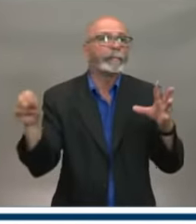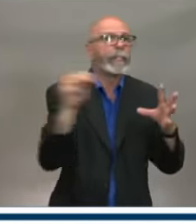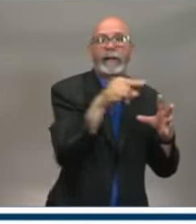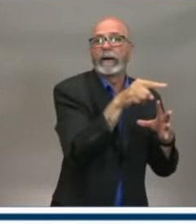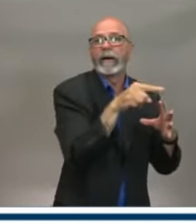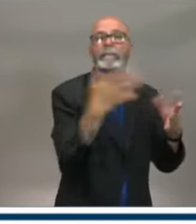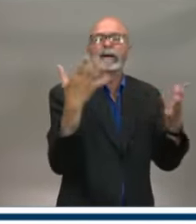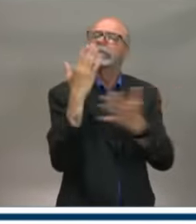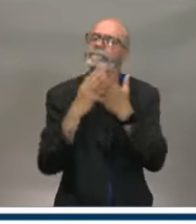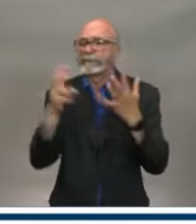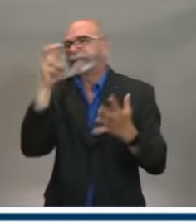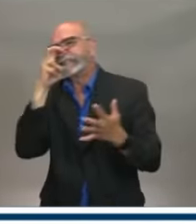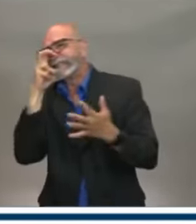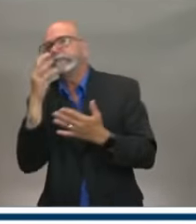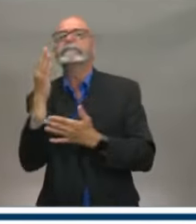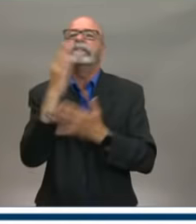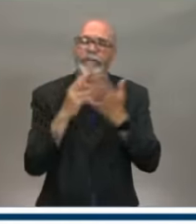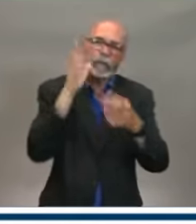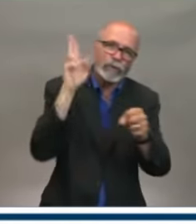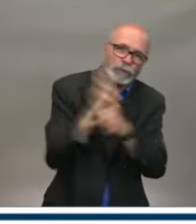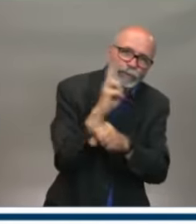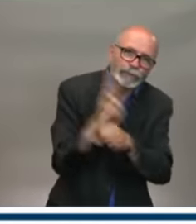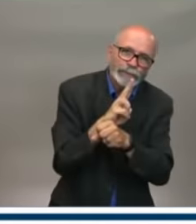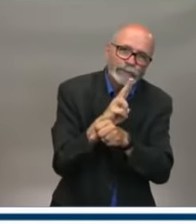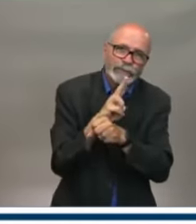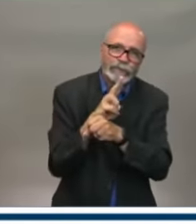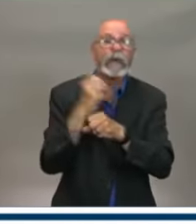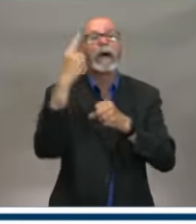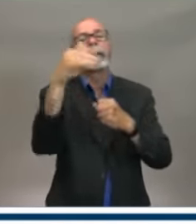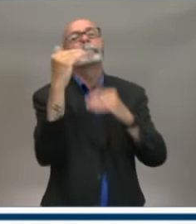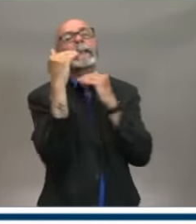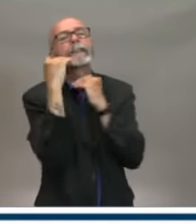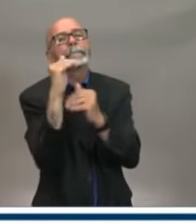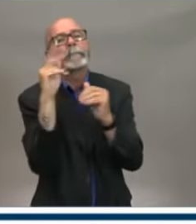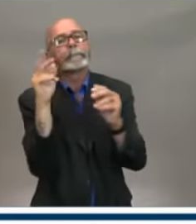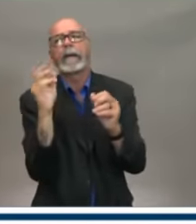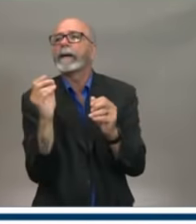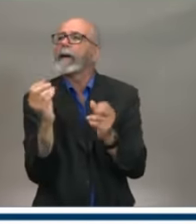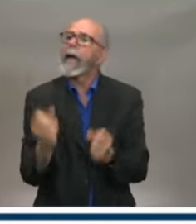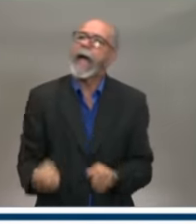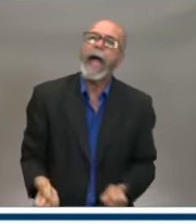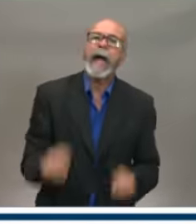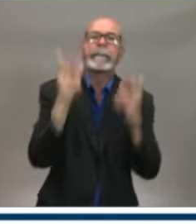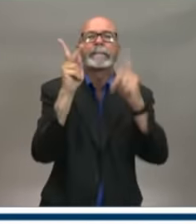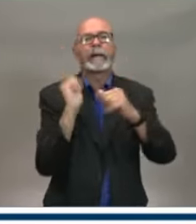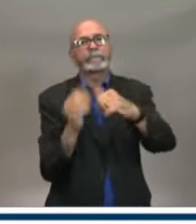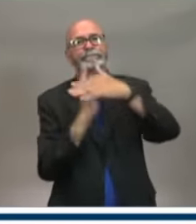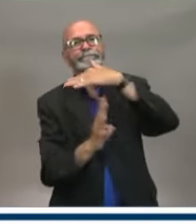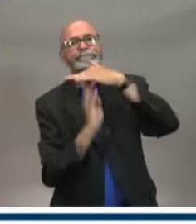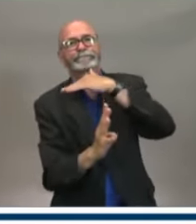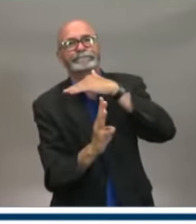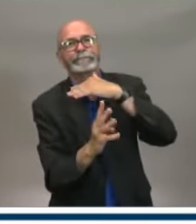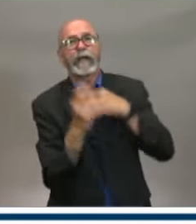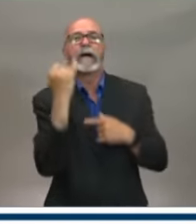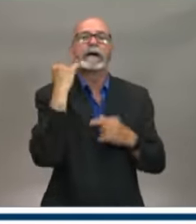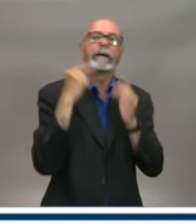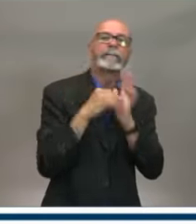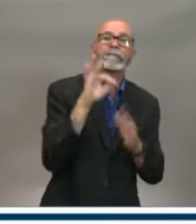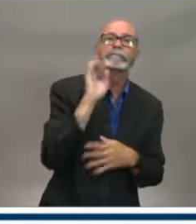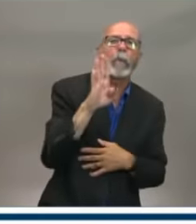there, may be such that they limit the ability for these businesses to actually turn any profit, even though they're now allowed to reopen?